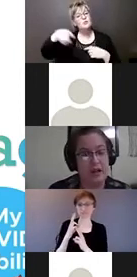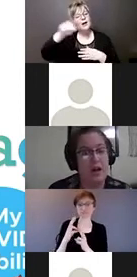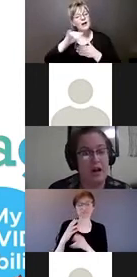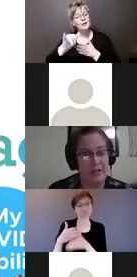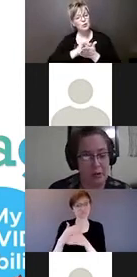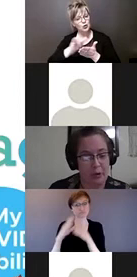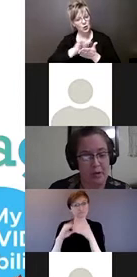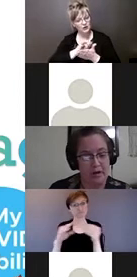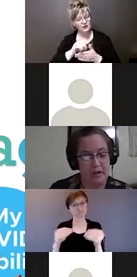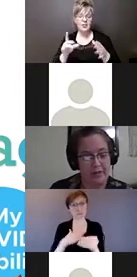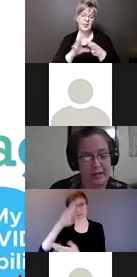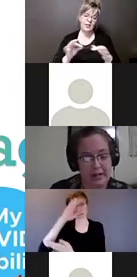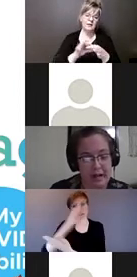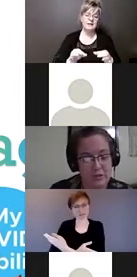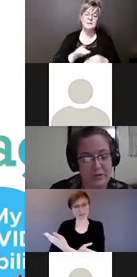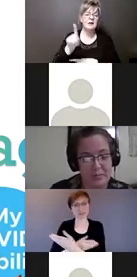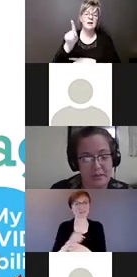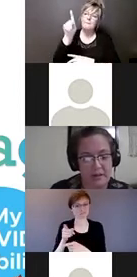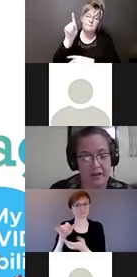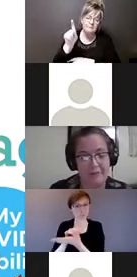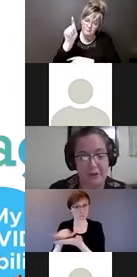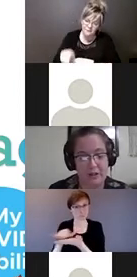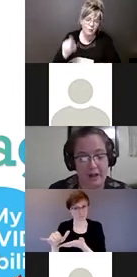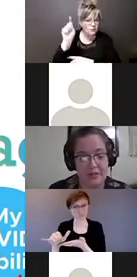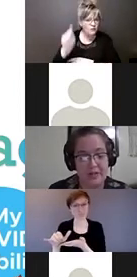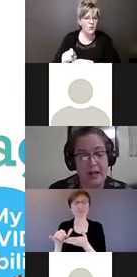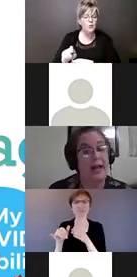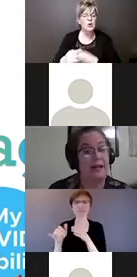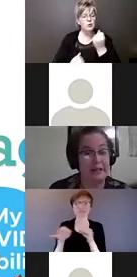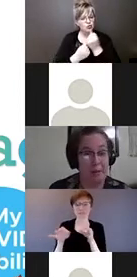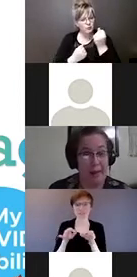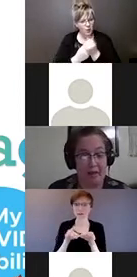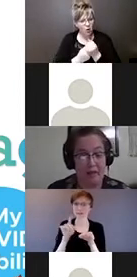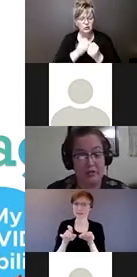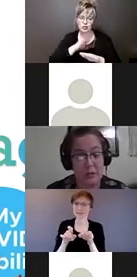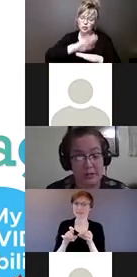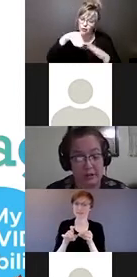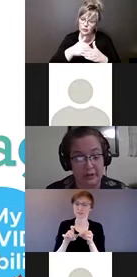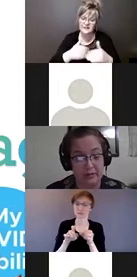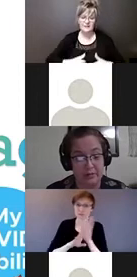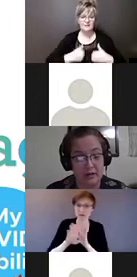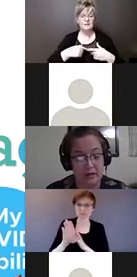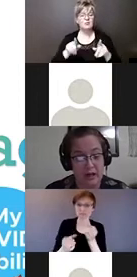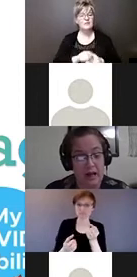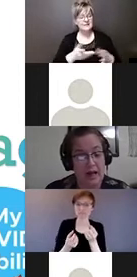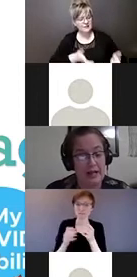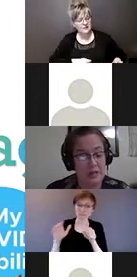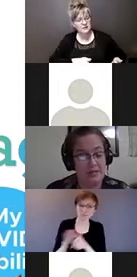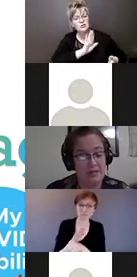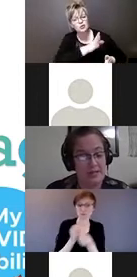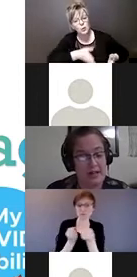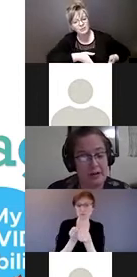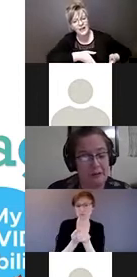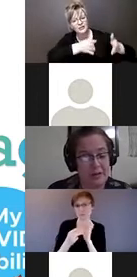of a support model that allows for the building of full lives and clear paths to adulthood. I